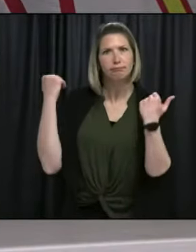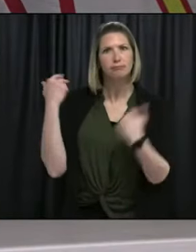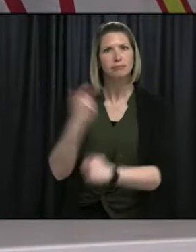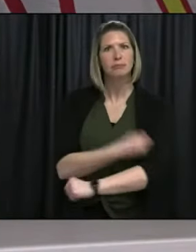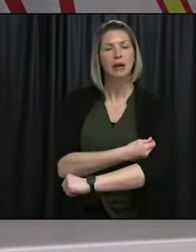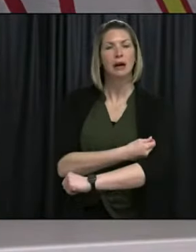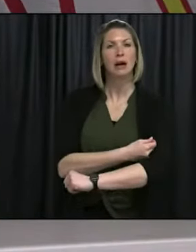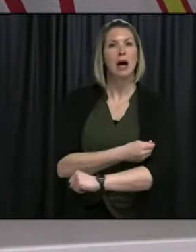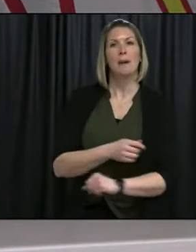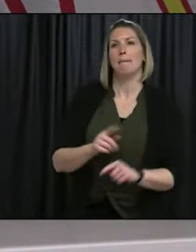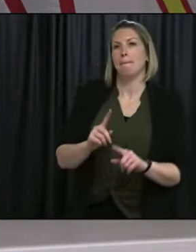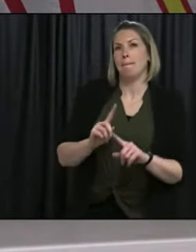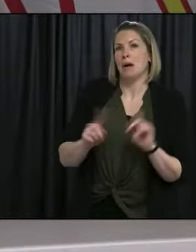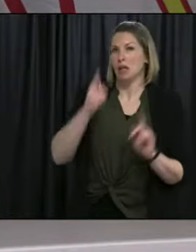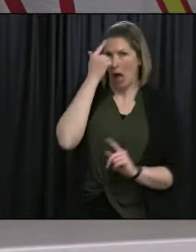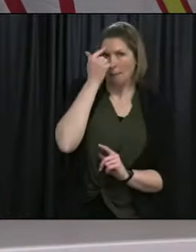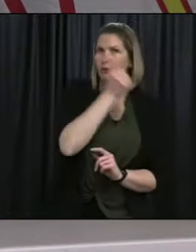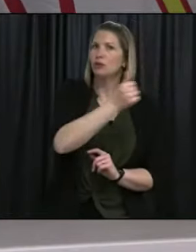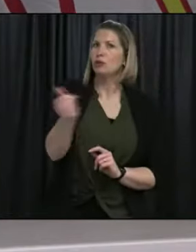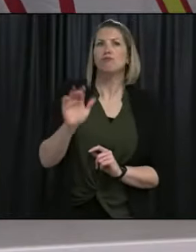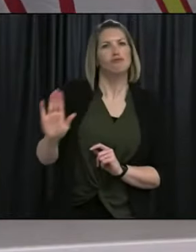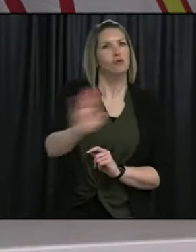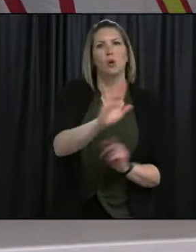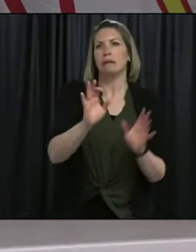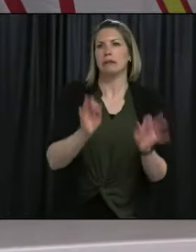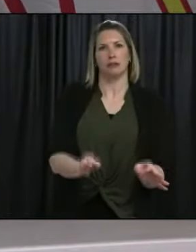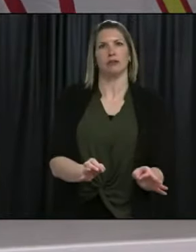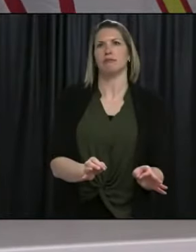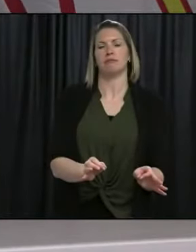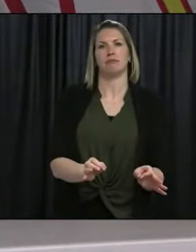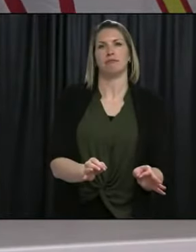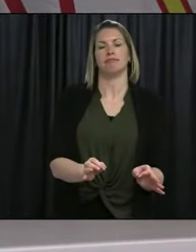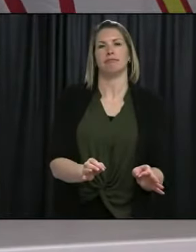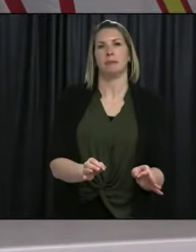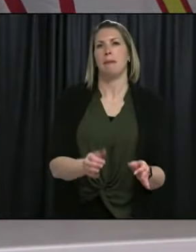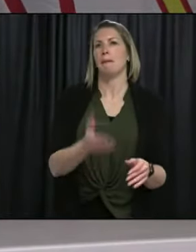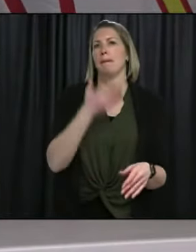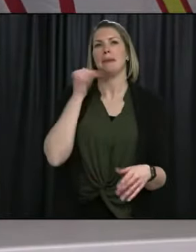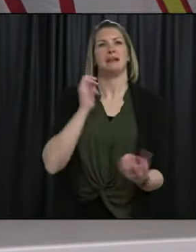has to make an informed choice and that has to be for them.